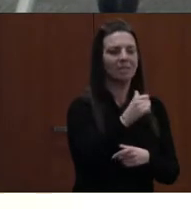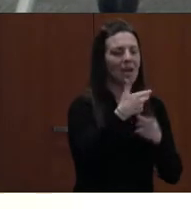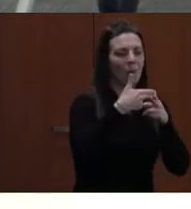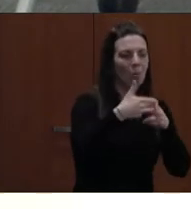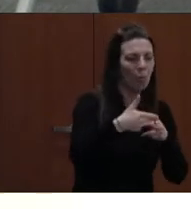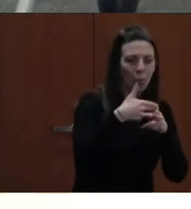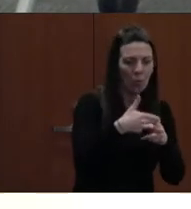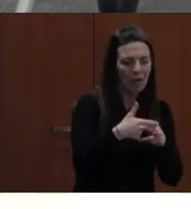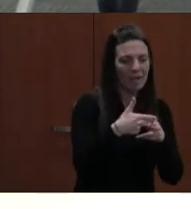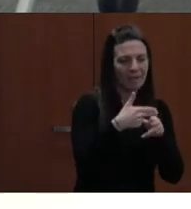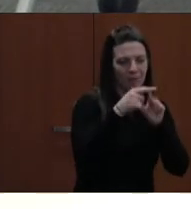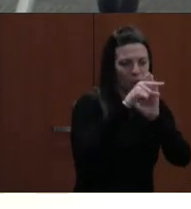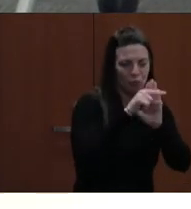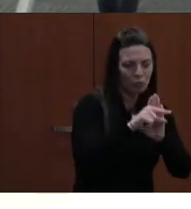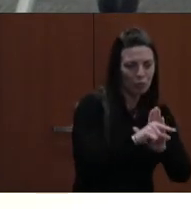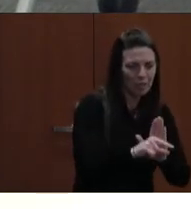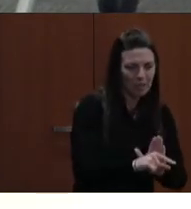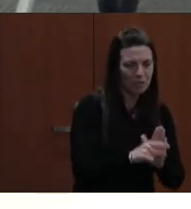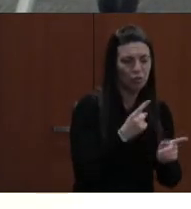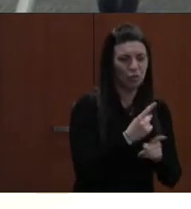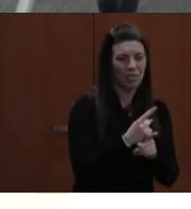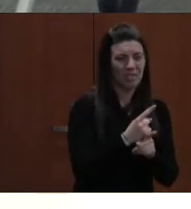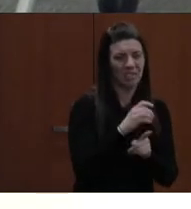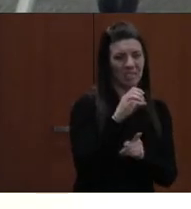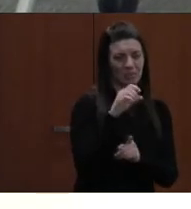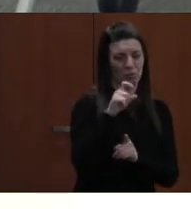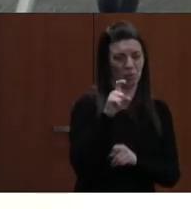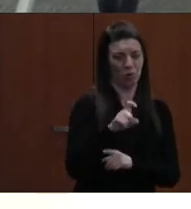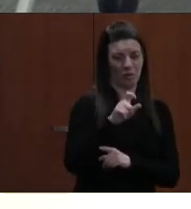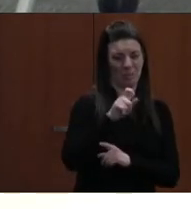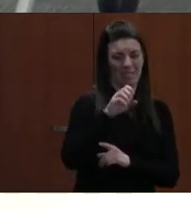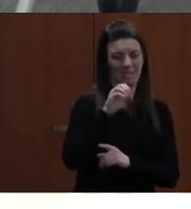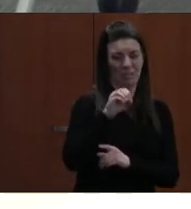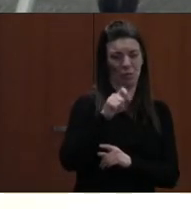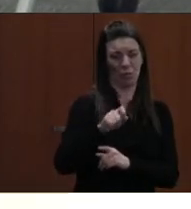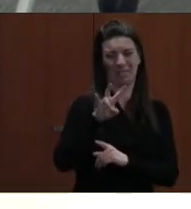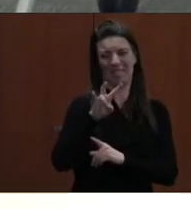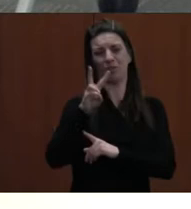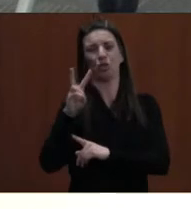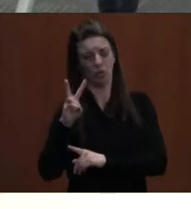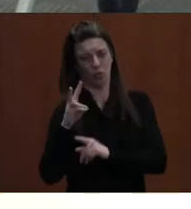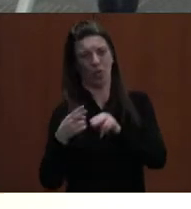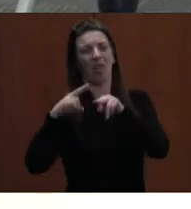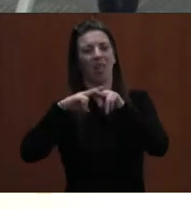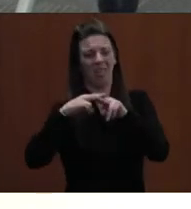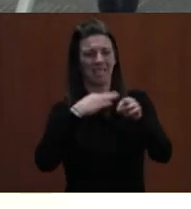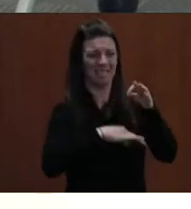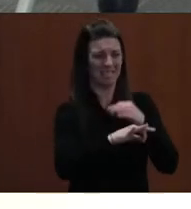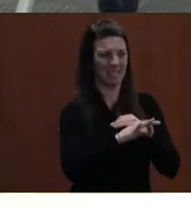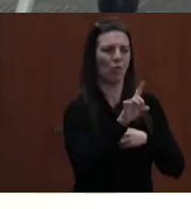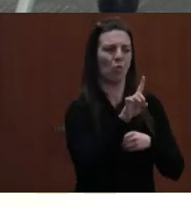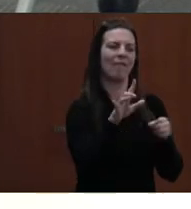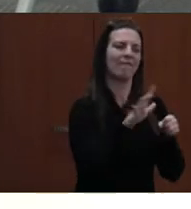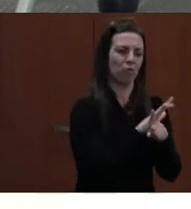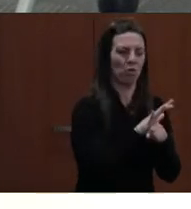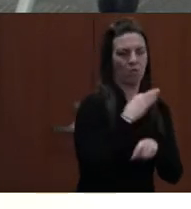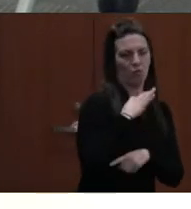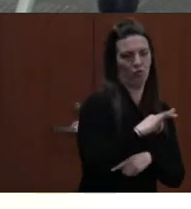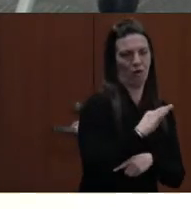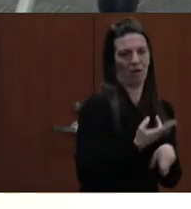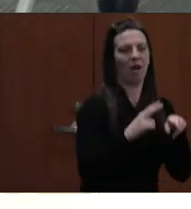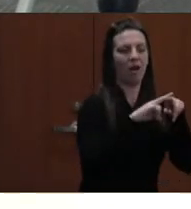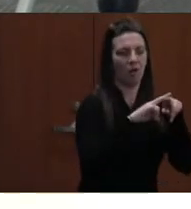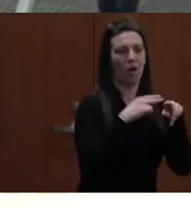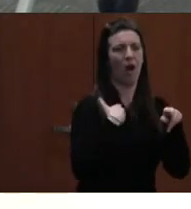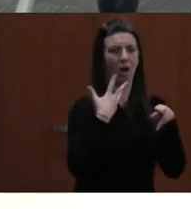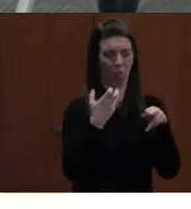At most, they are weighted on a 0.72 points more instead of a full point higher. To further emphasize this point, I'd like to take a look at my own